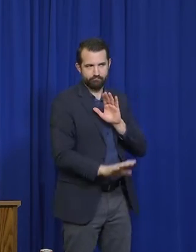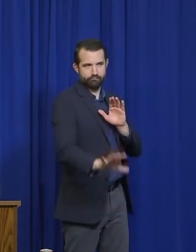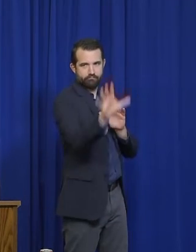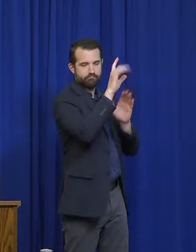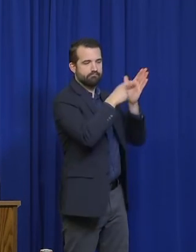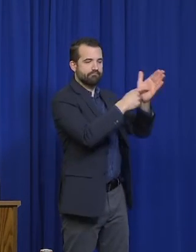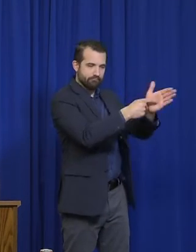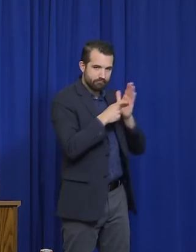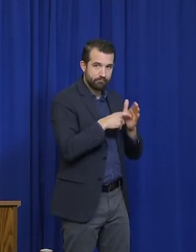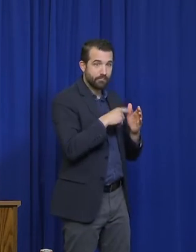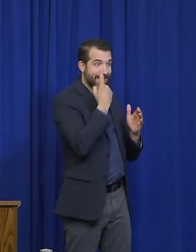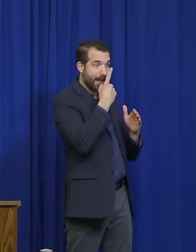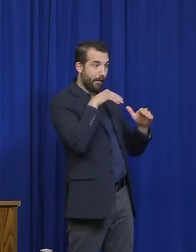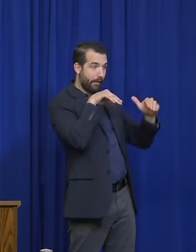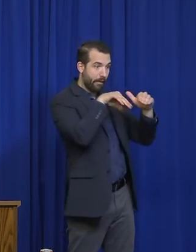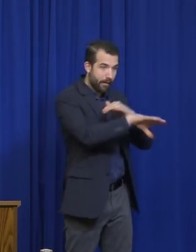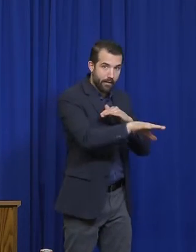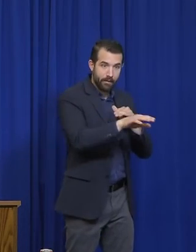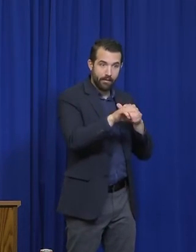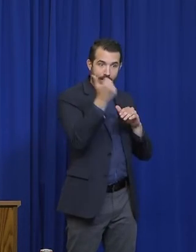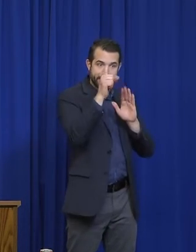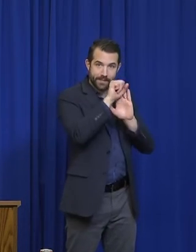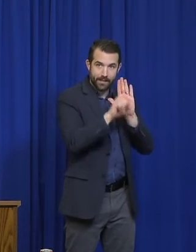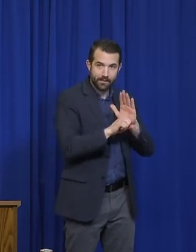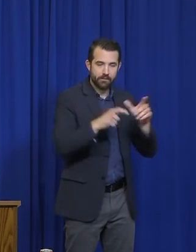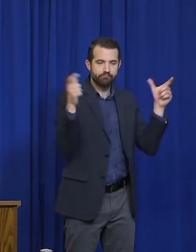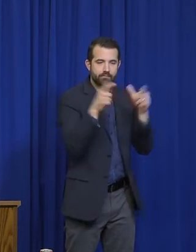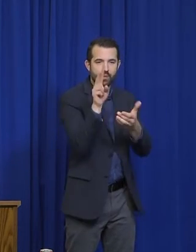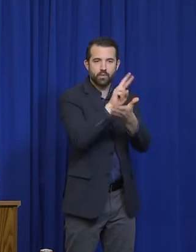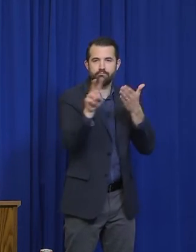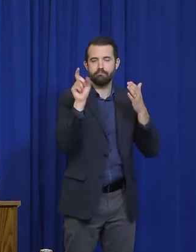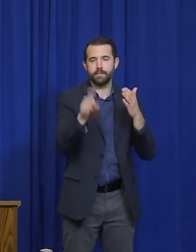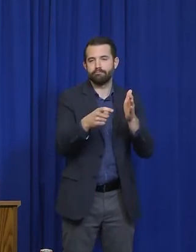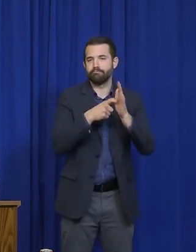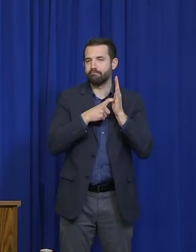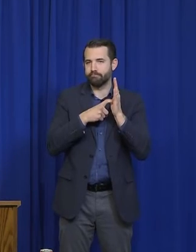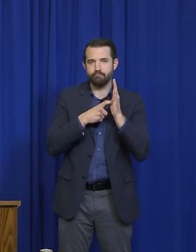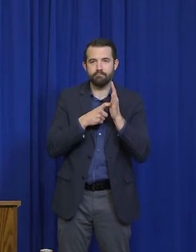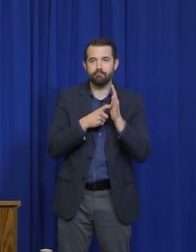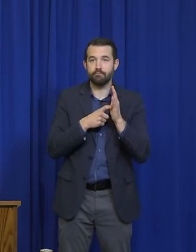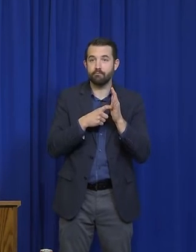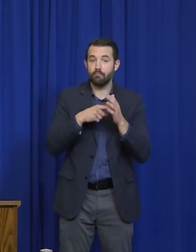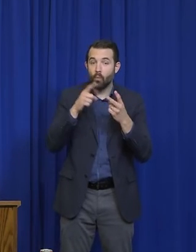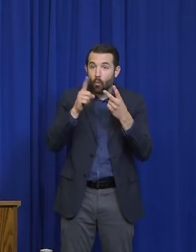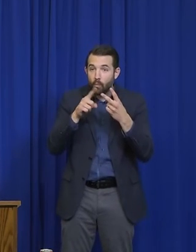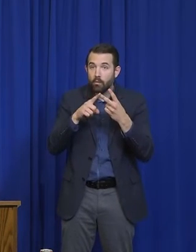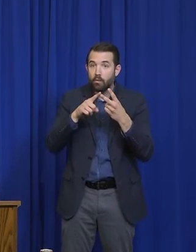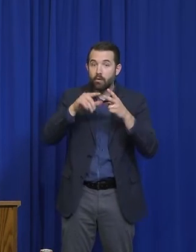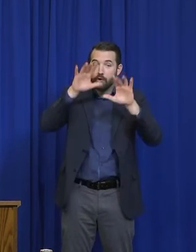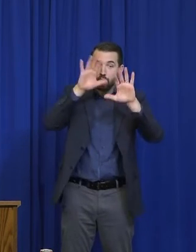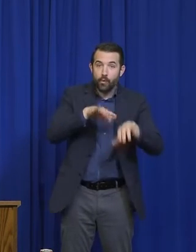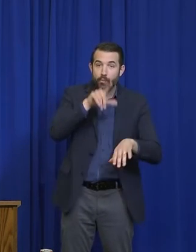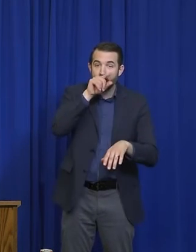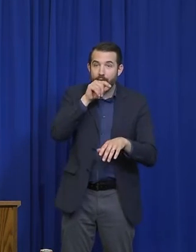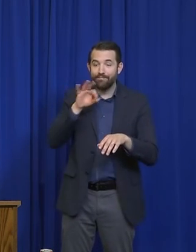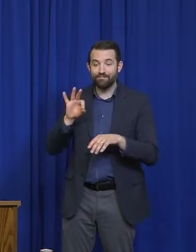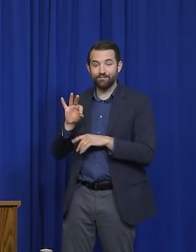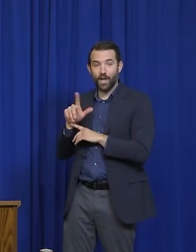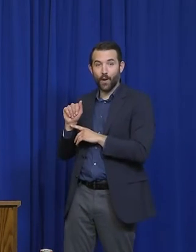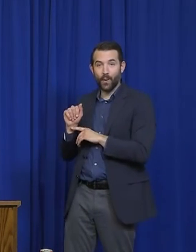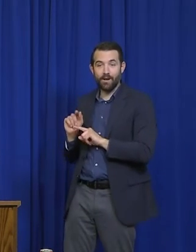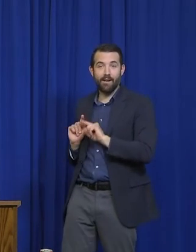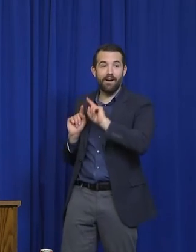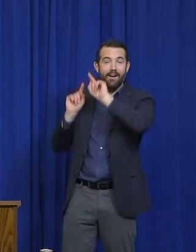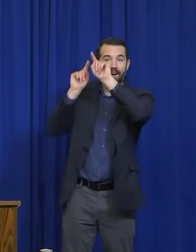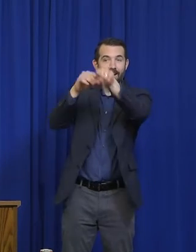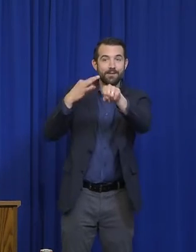away, coming from out of state, including people coming back to the state of Maine. I snowbirds and the like, and they're aware of